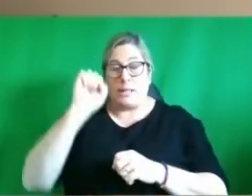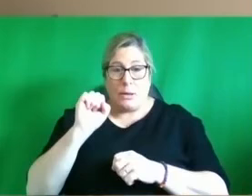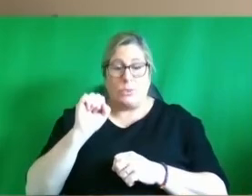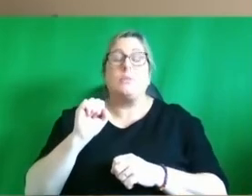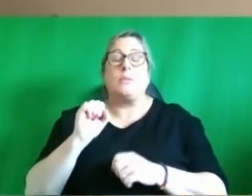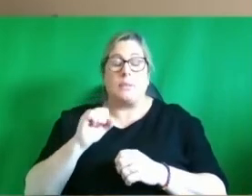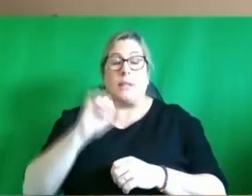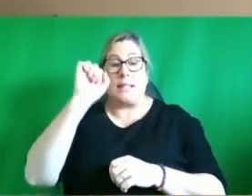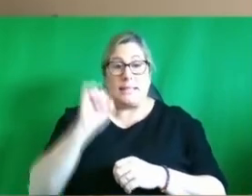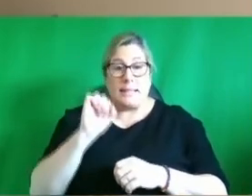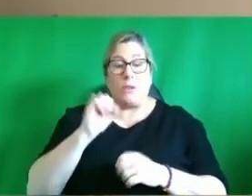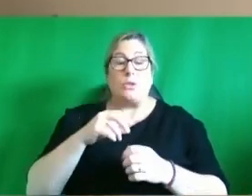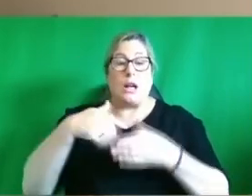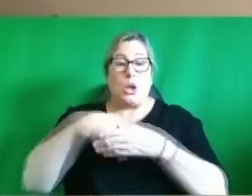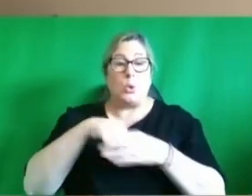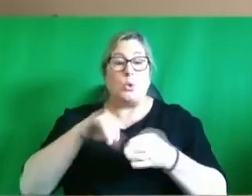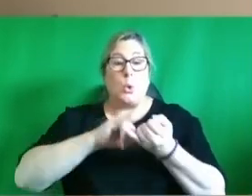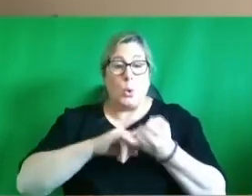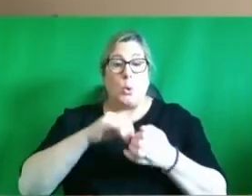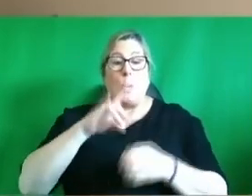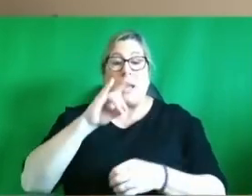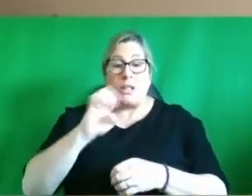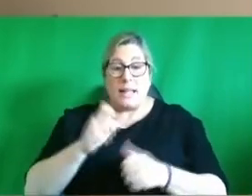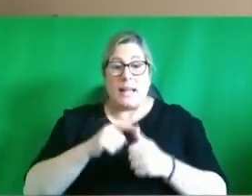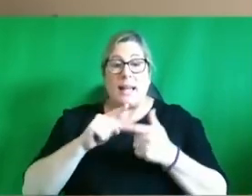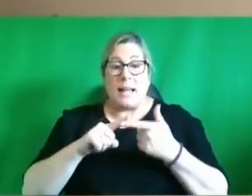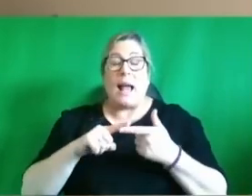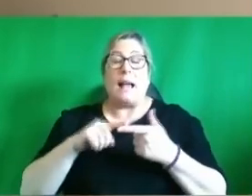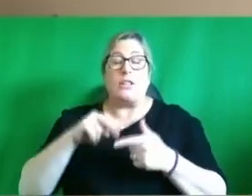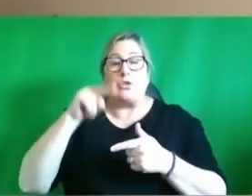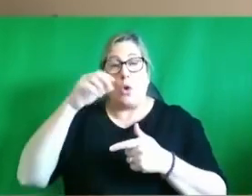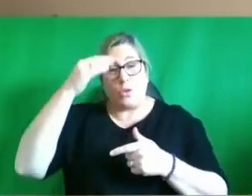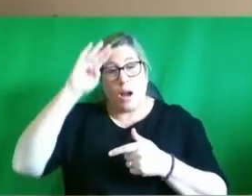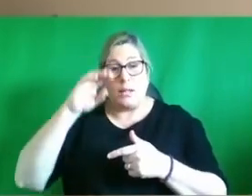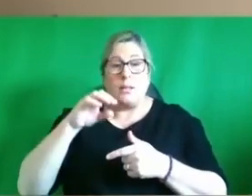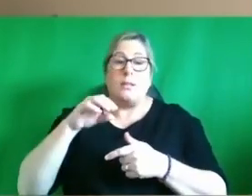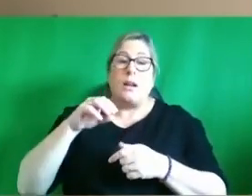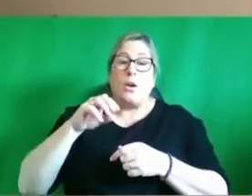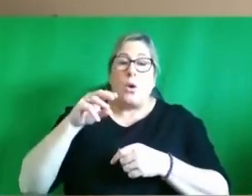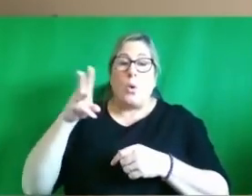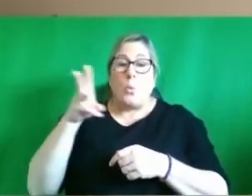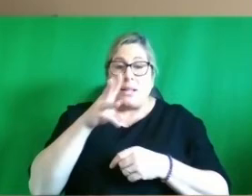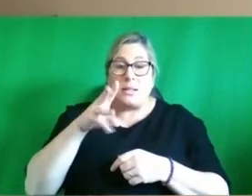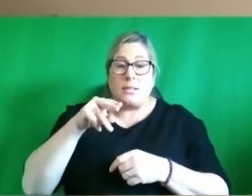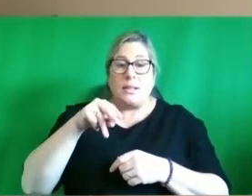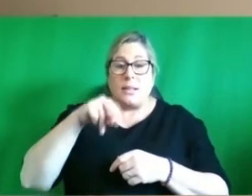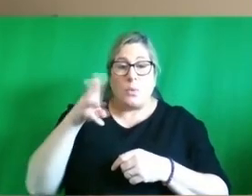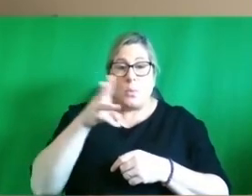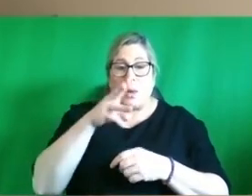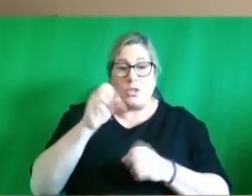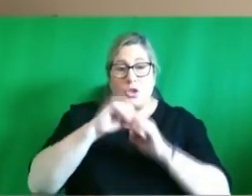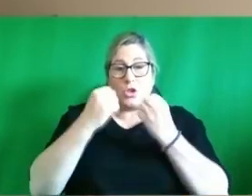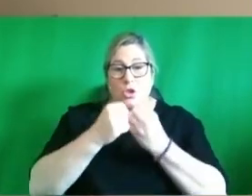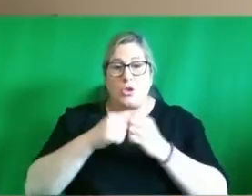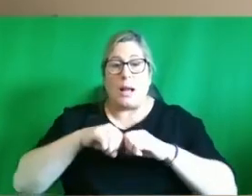it includes the health service executive and in Northern Ireland the western and southern trusts which are along the border area the health and social care board and the public